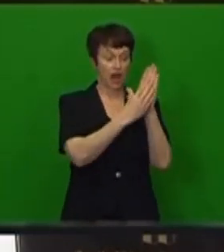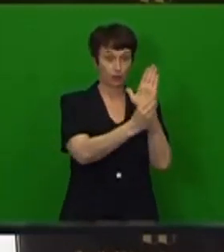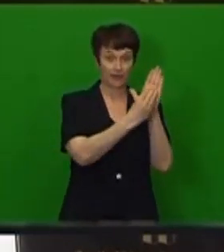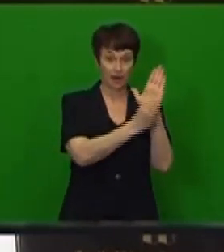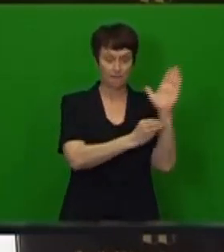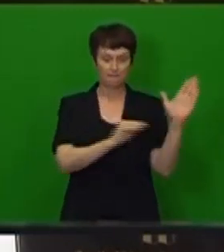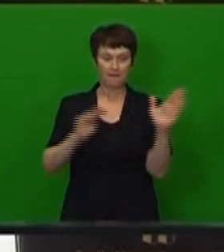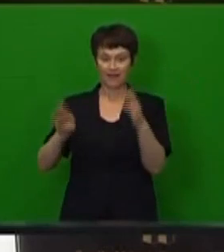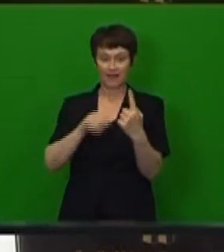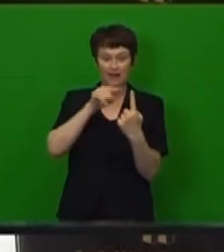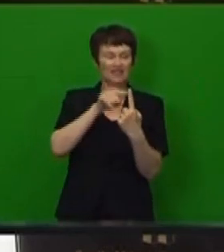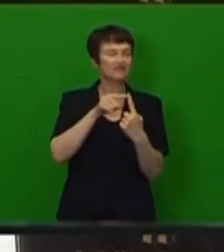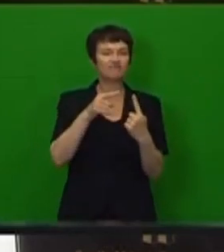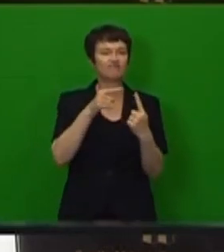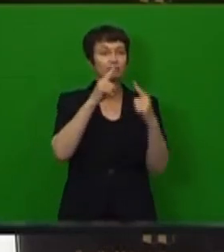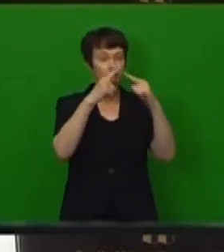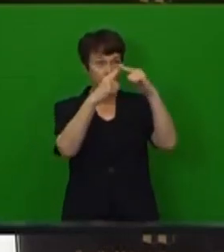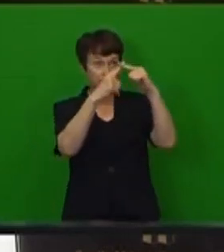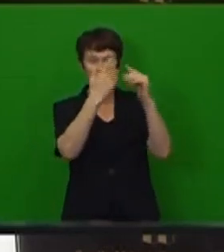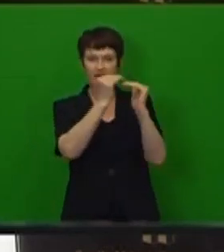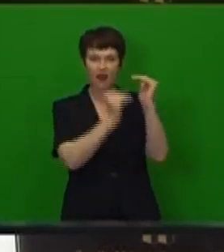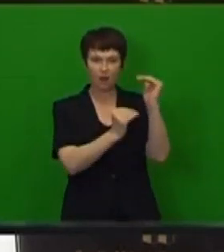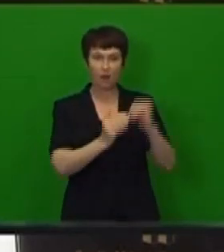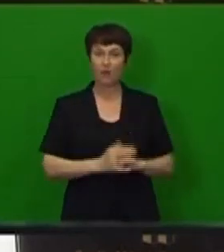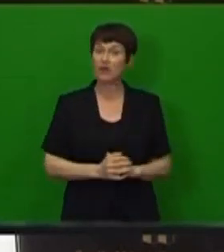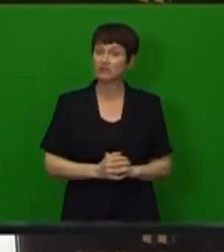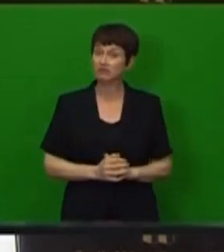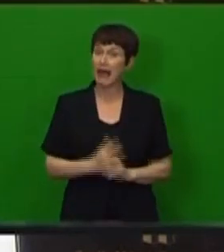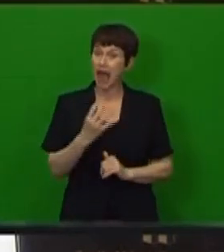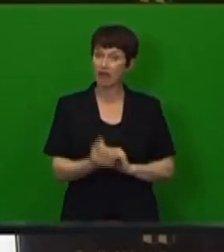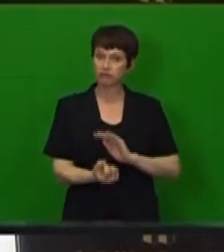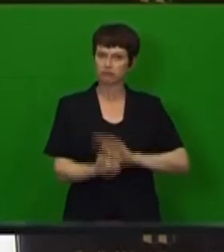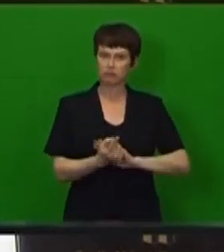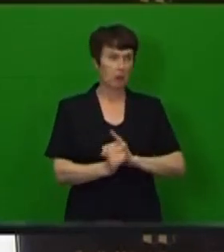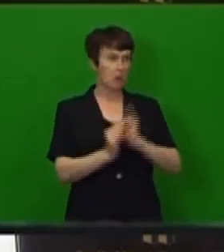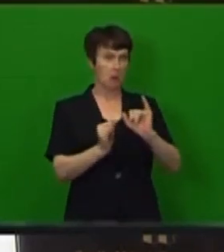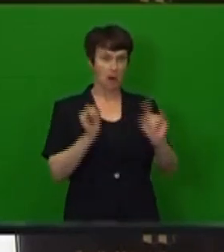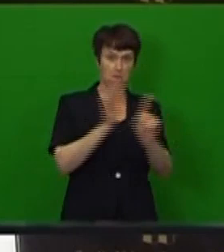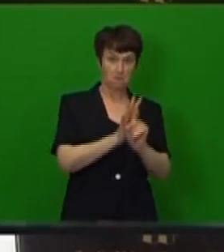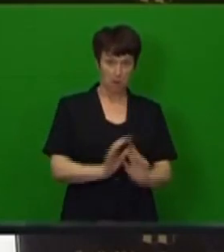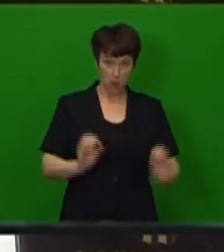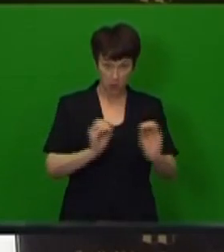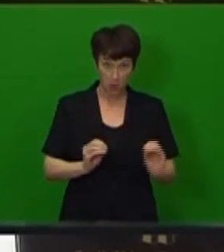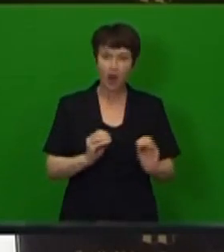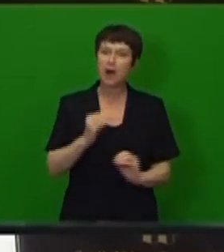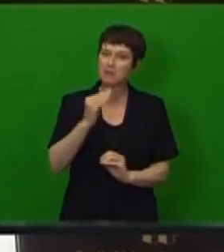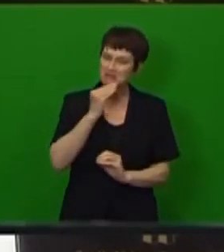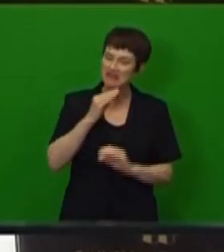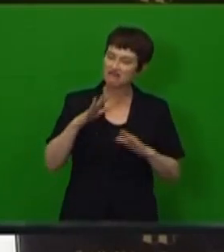policy in major advanced economies will remain accommodative over the medium term.